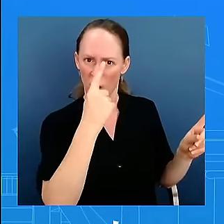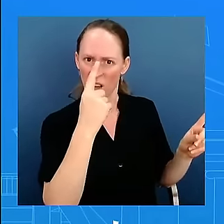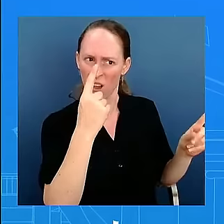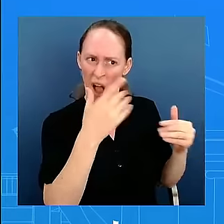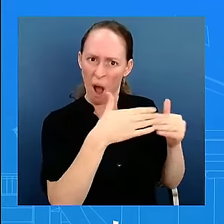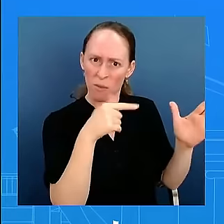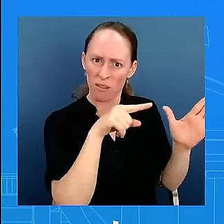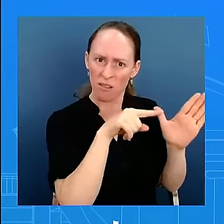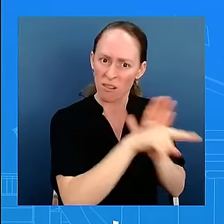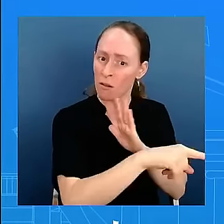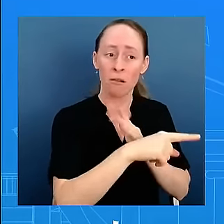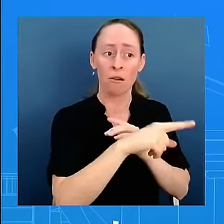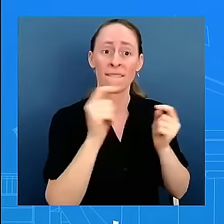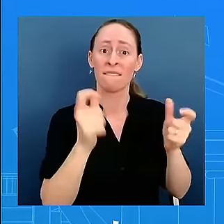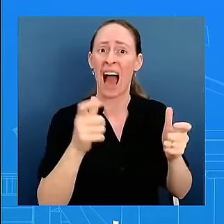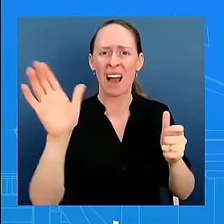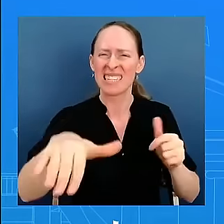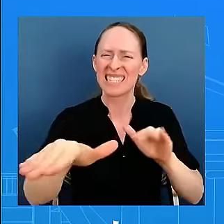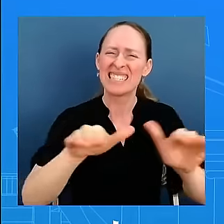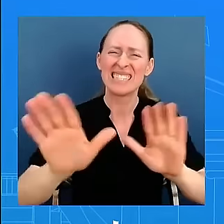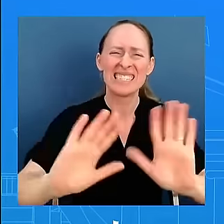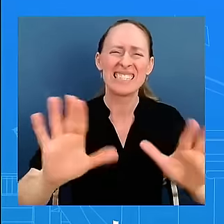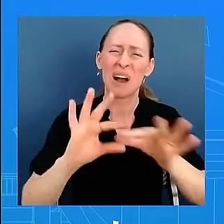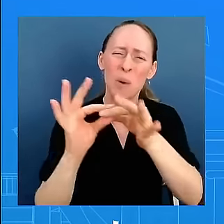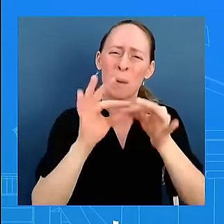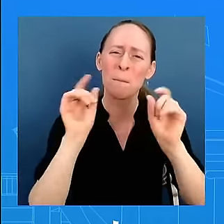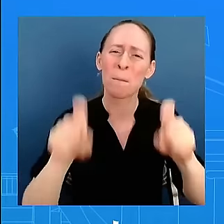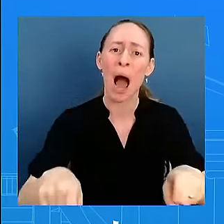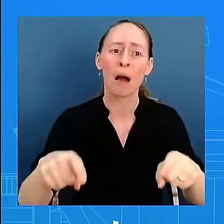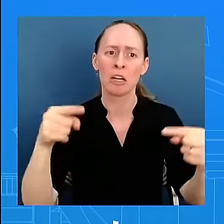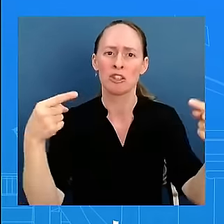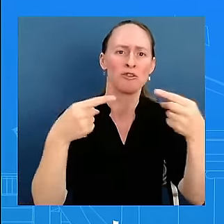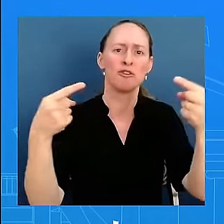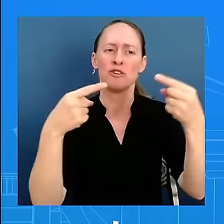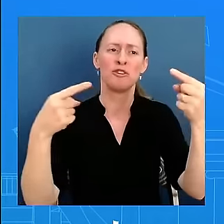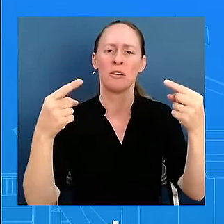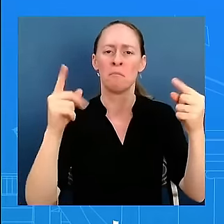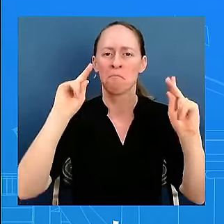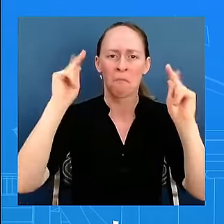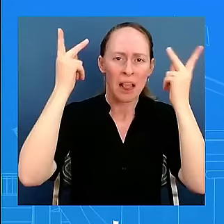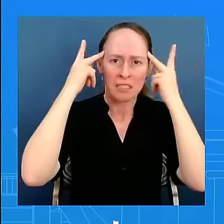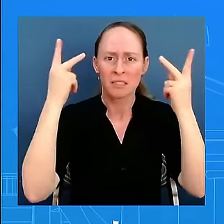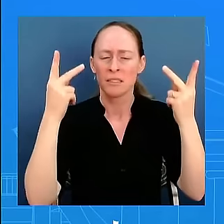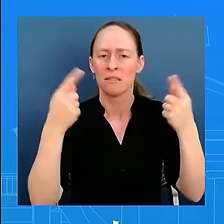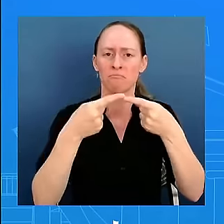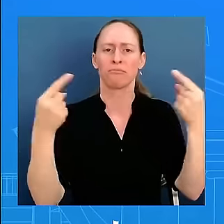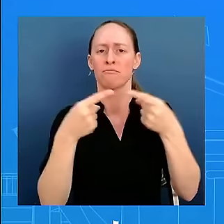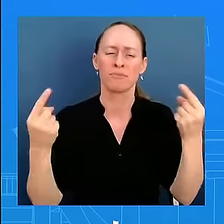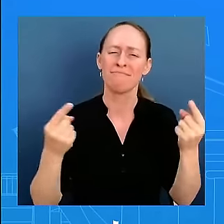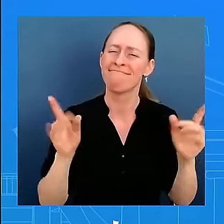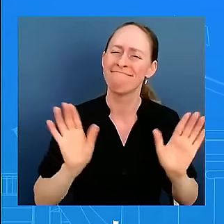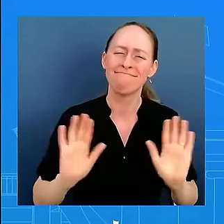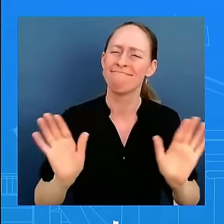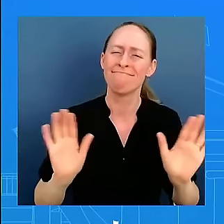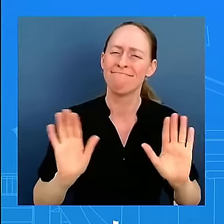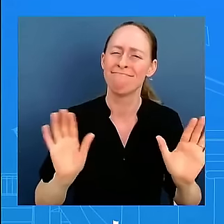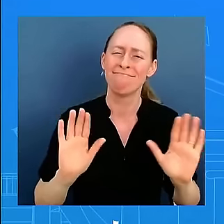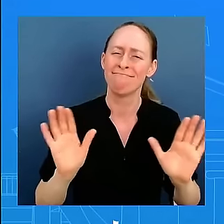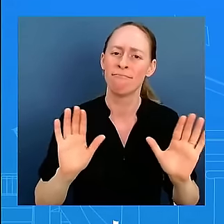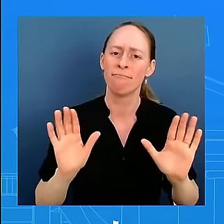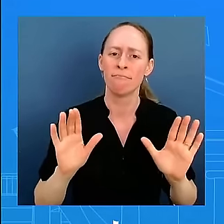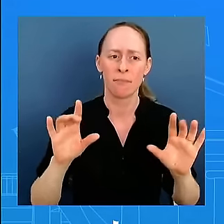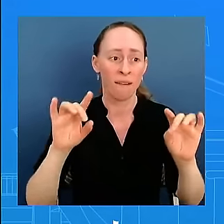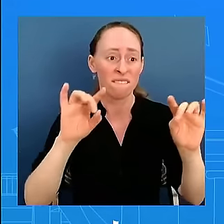about lowering the temperature then and also talked about really denouncing condemning political violence and how it has no place